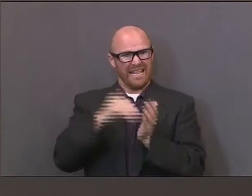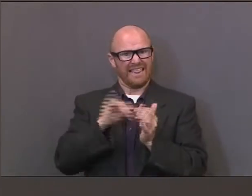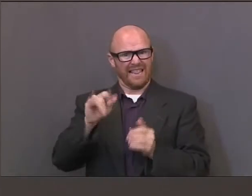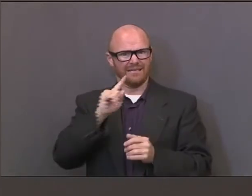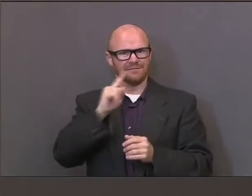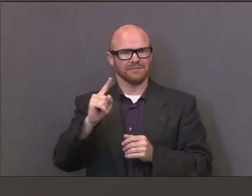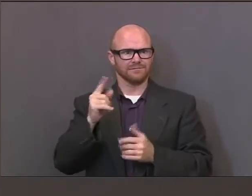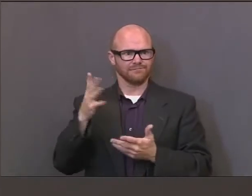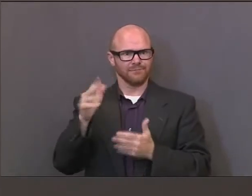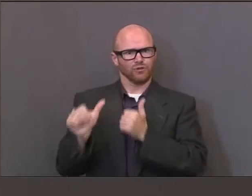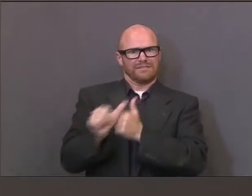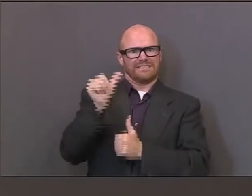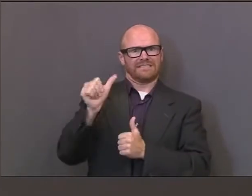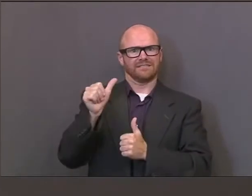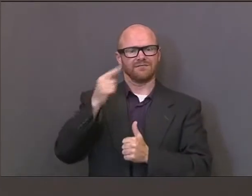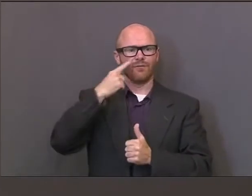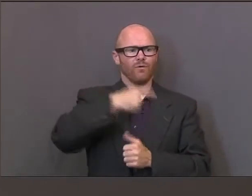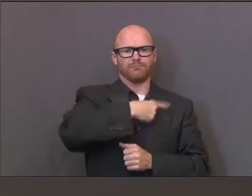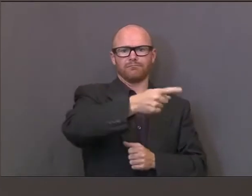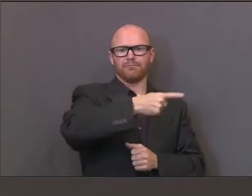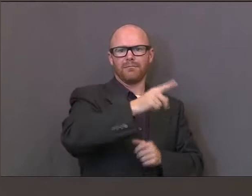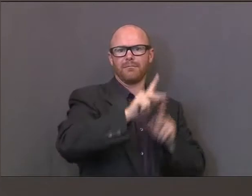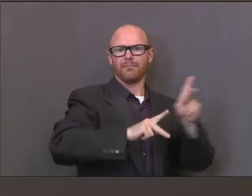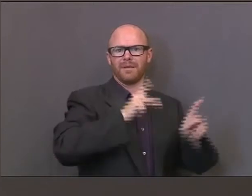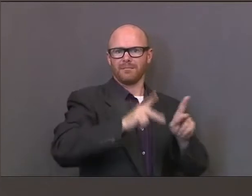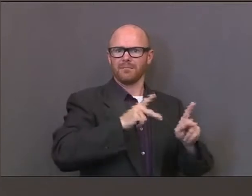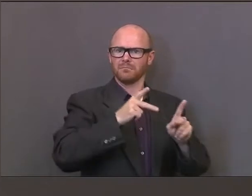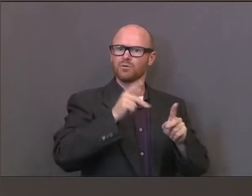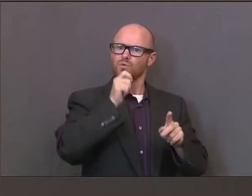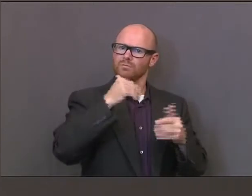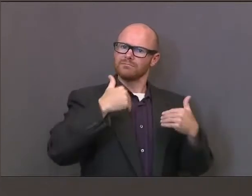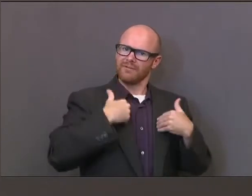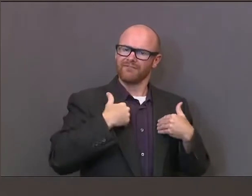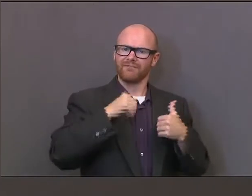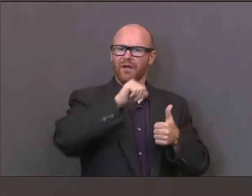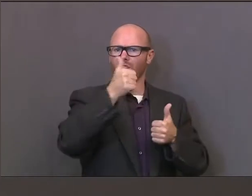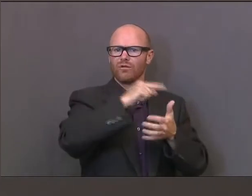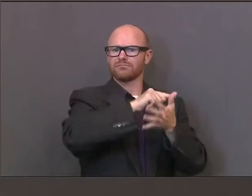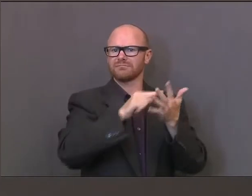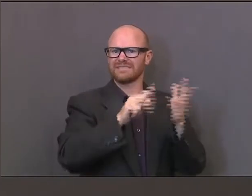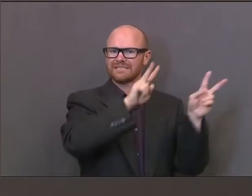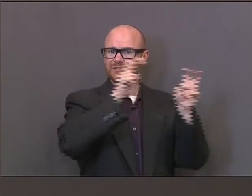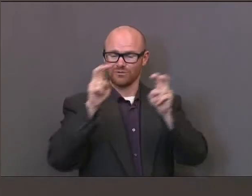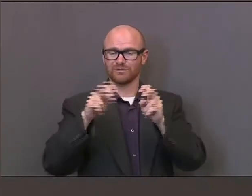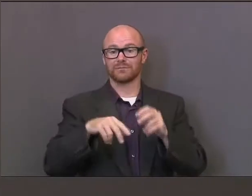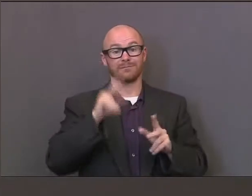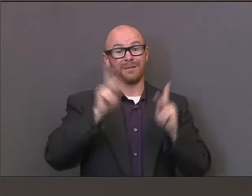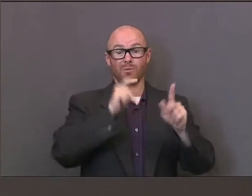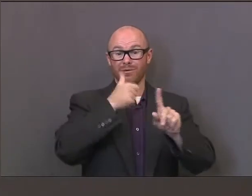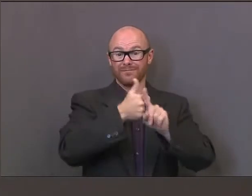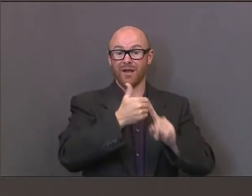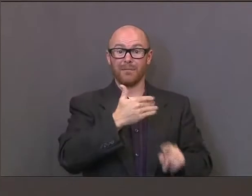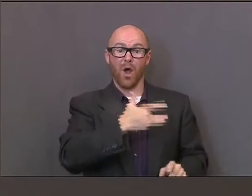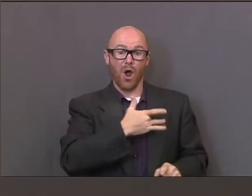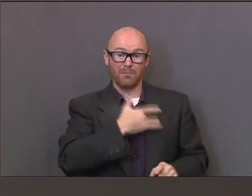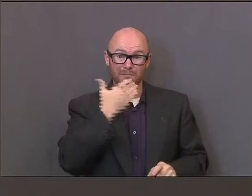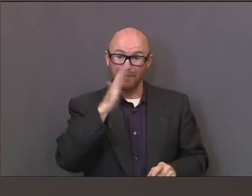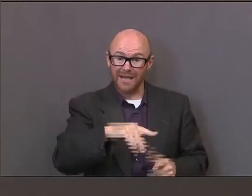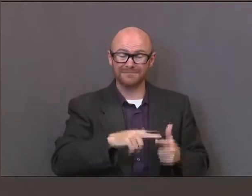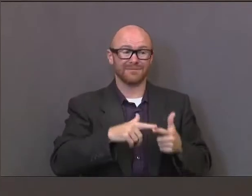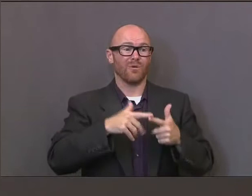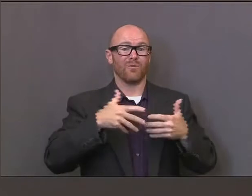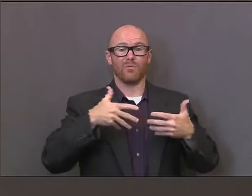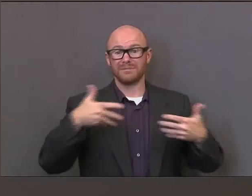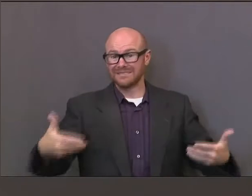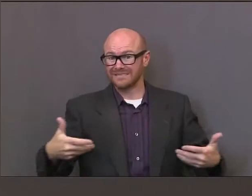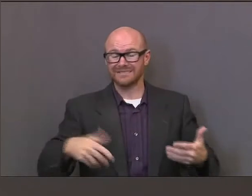potential risk factors for severe illness and death, including diabetes, hypertension, and obesity, among others.